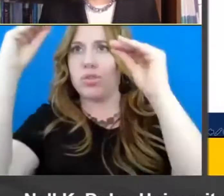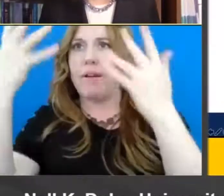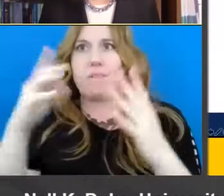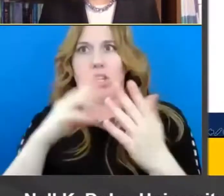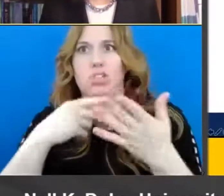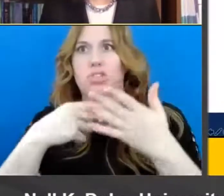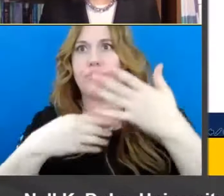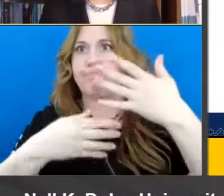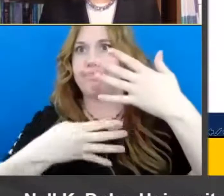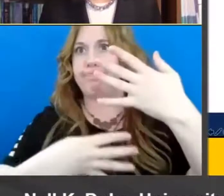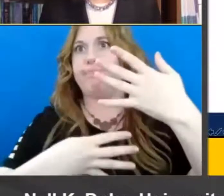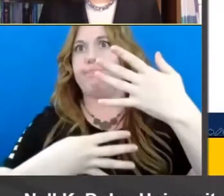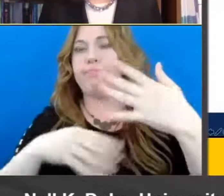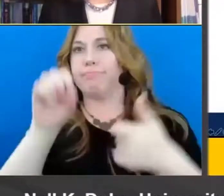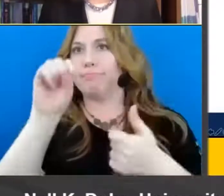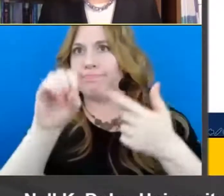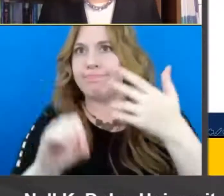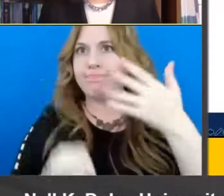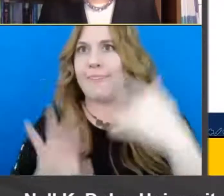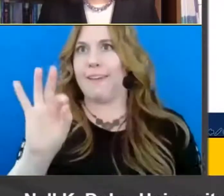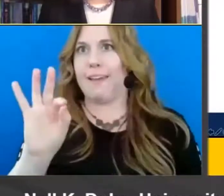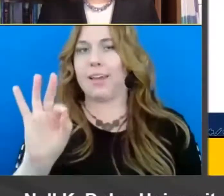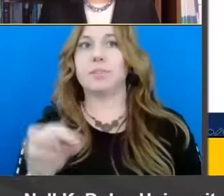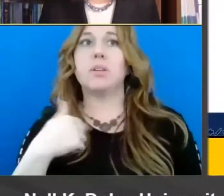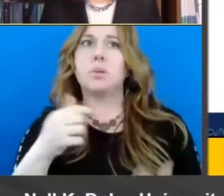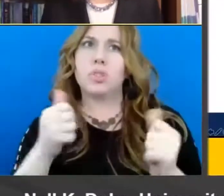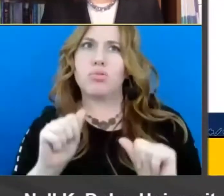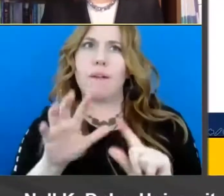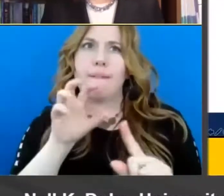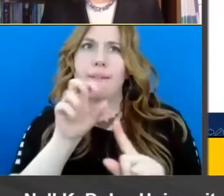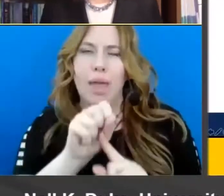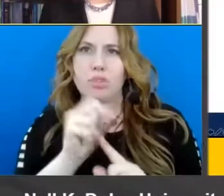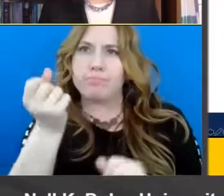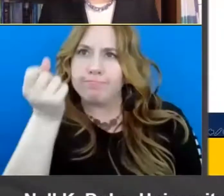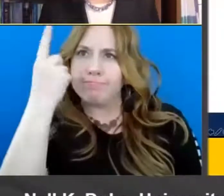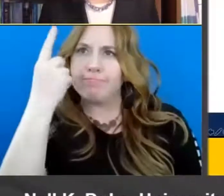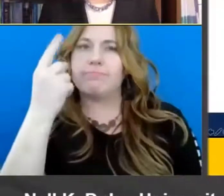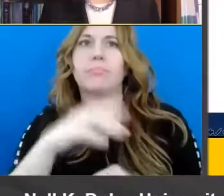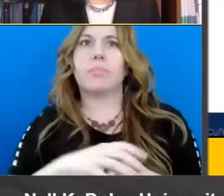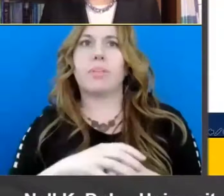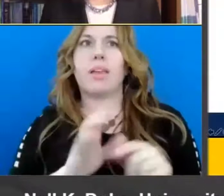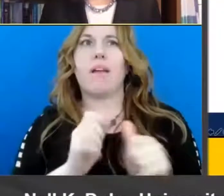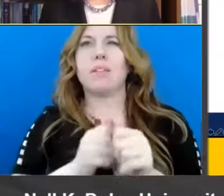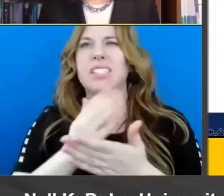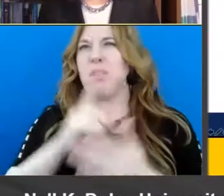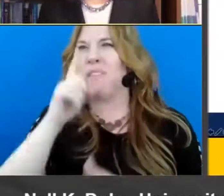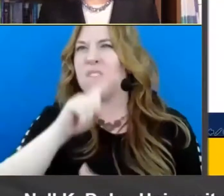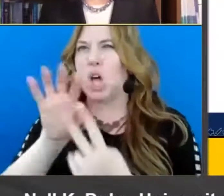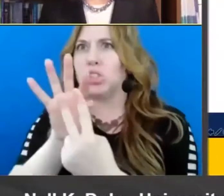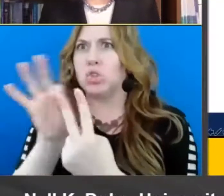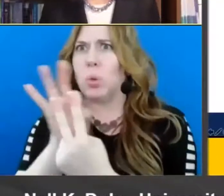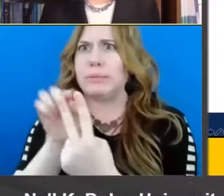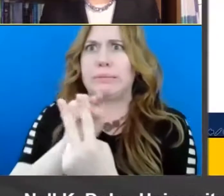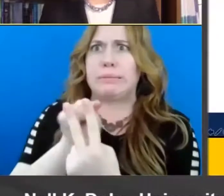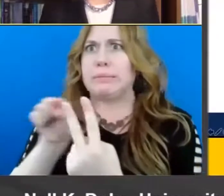those today and we've tried to capture many of those understandings and avoid some of the false choices and mischaracterizations